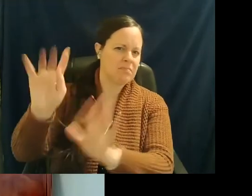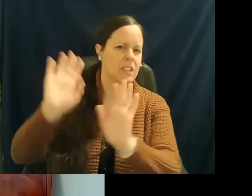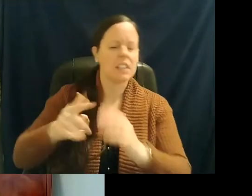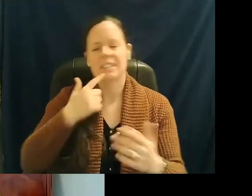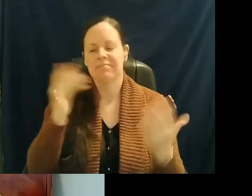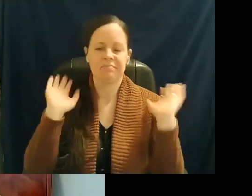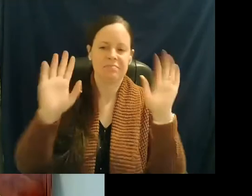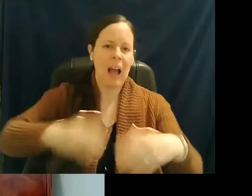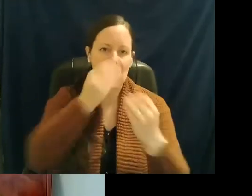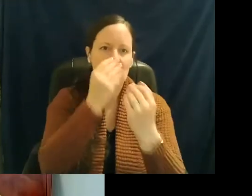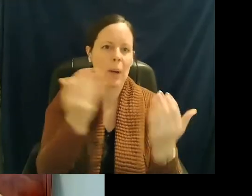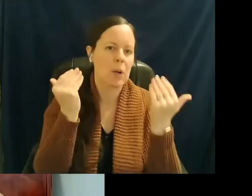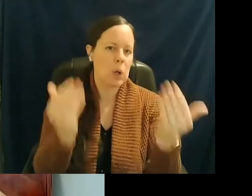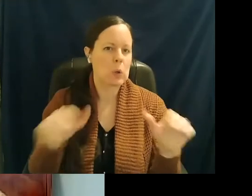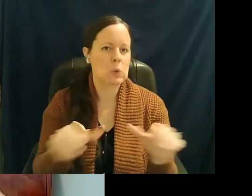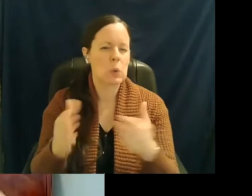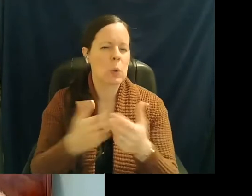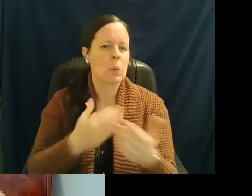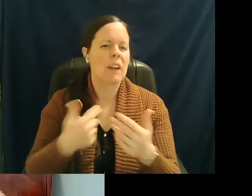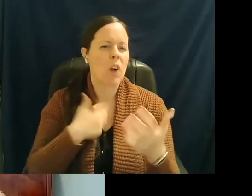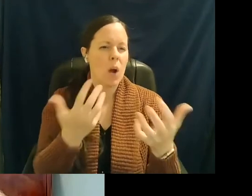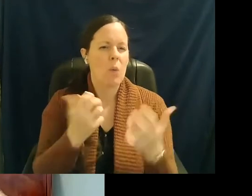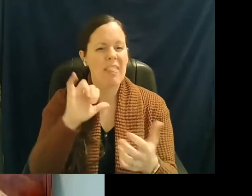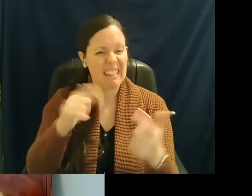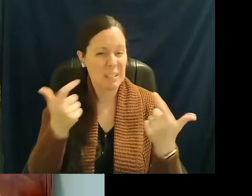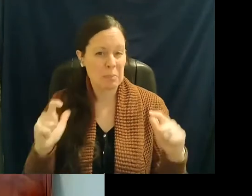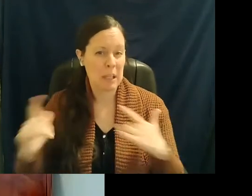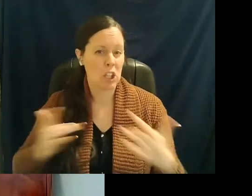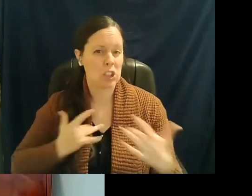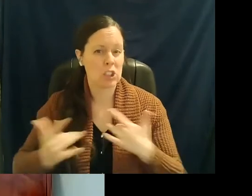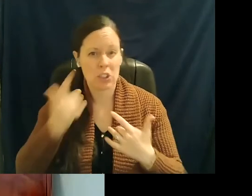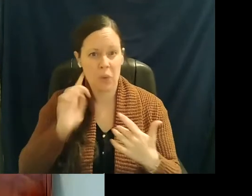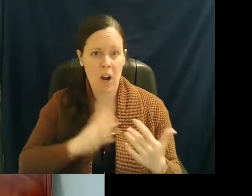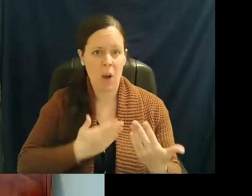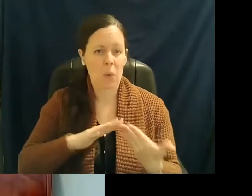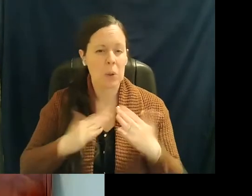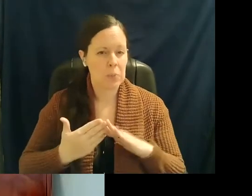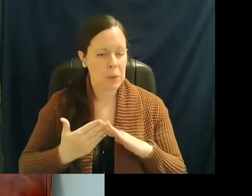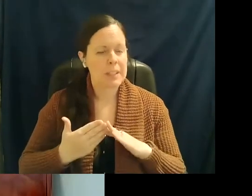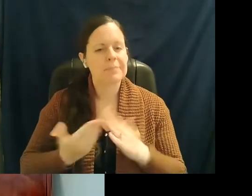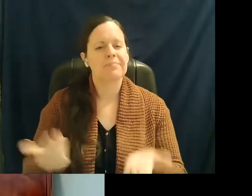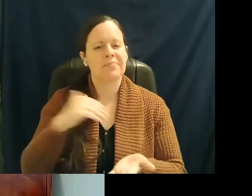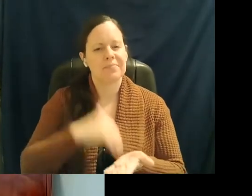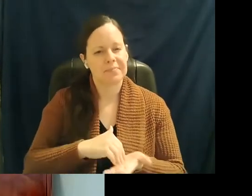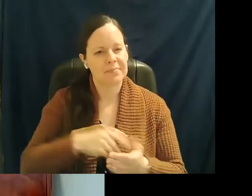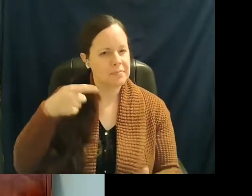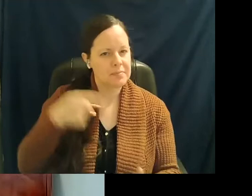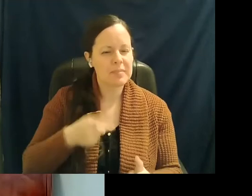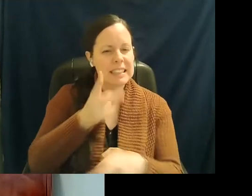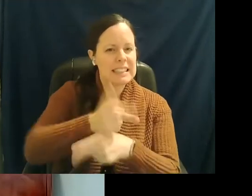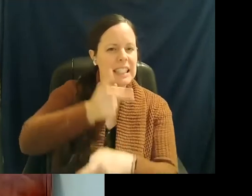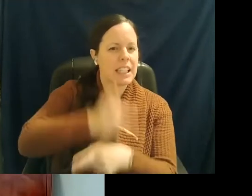go ahead and do whatever I want to do. I think that's a big, big concern for the community that we, you know, again, it goes back to taking care